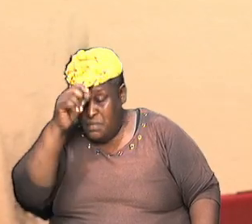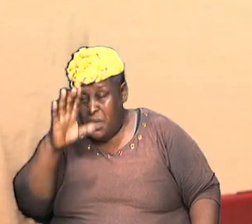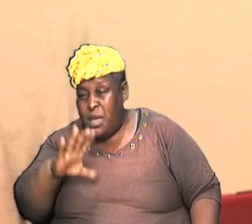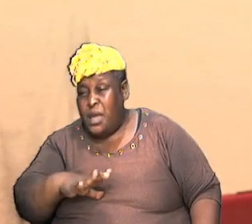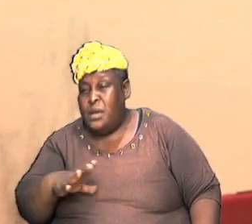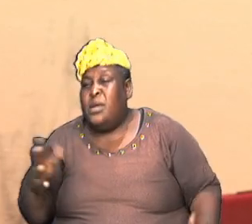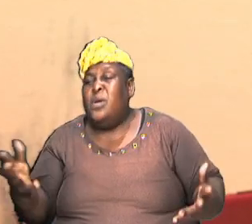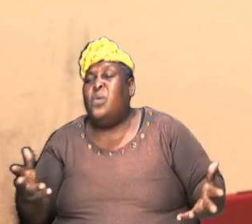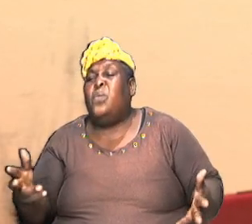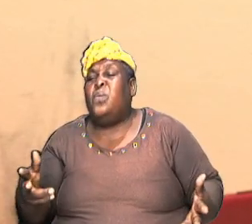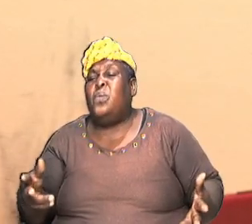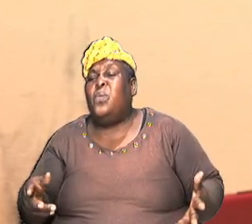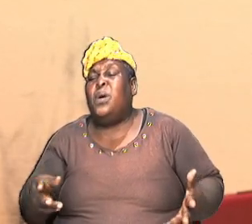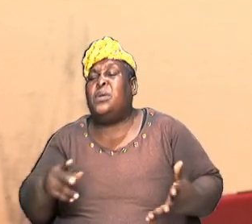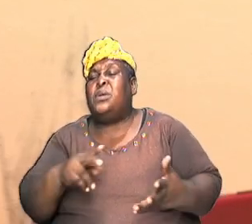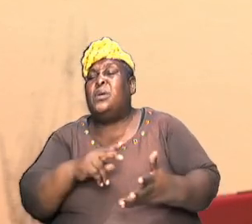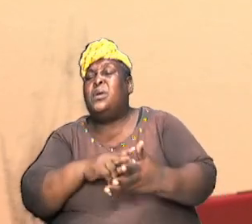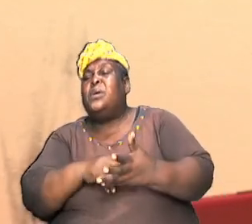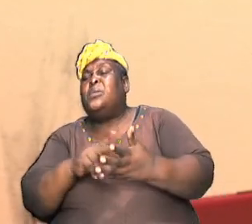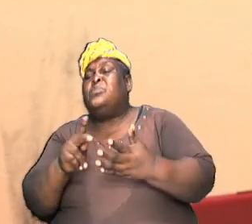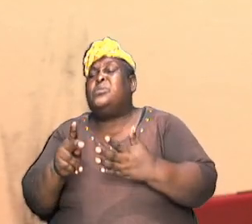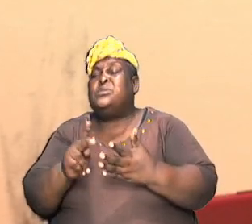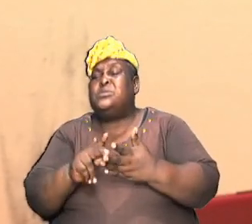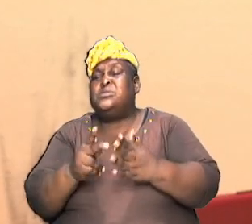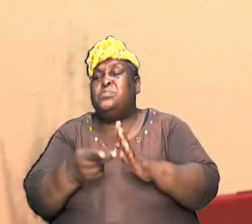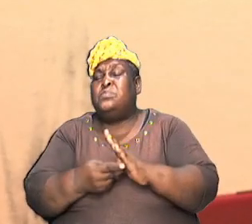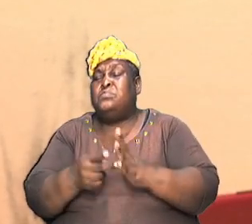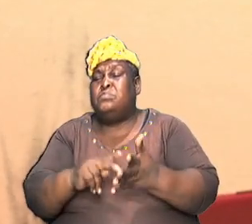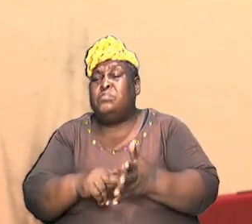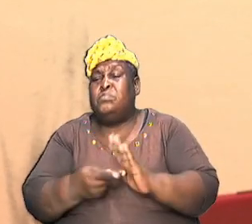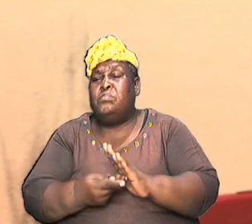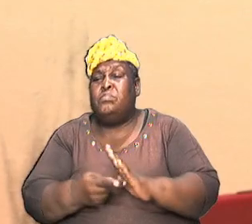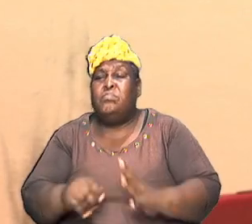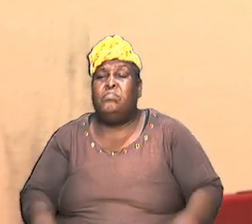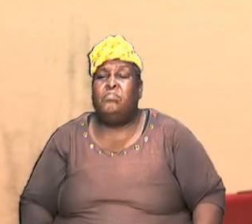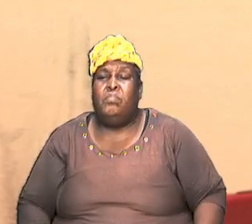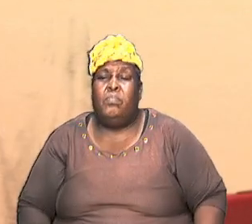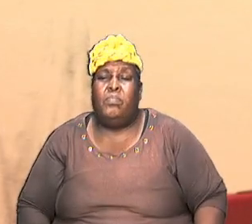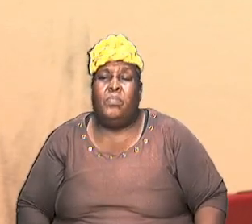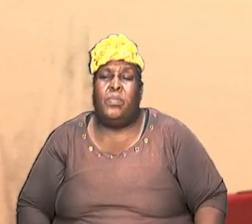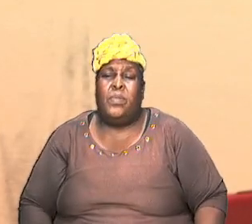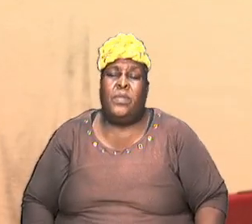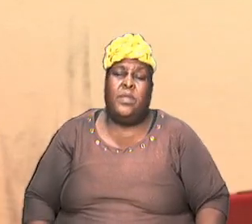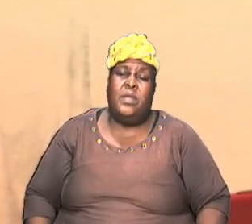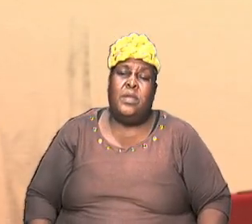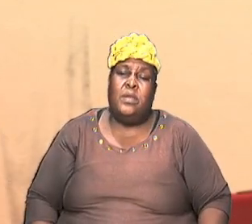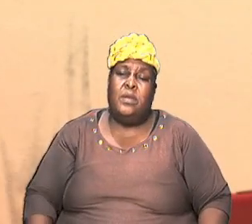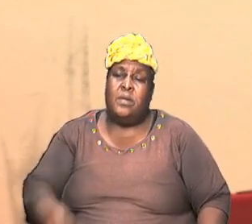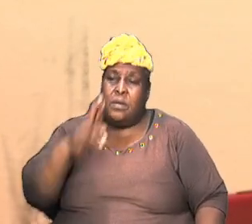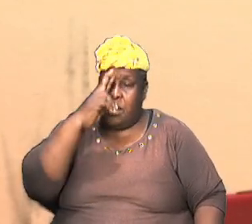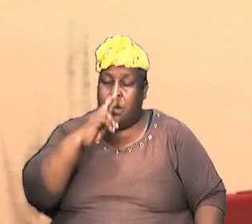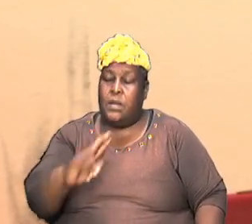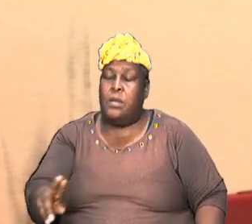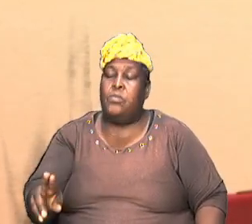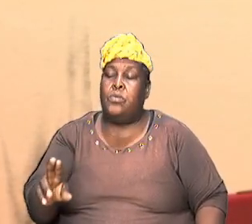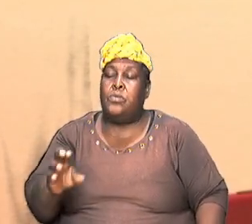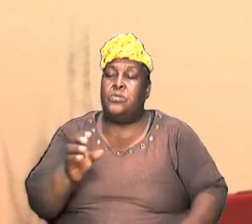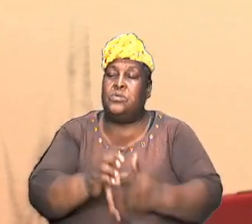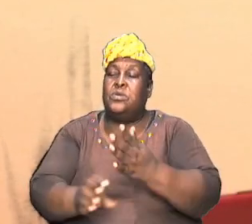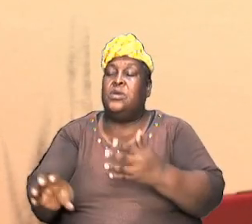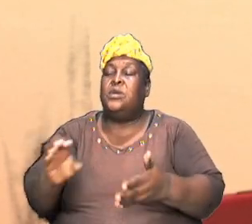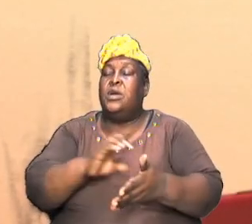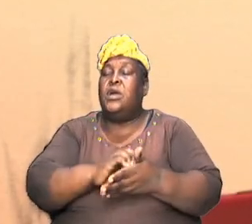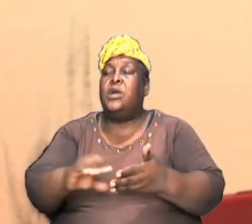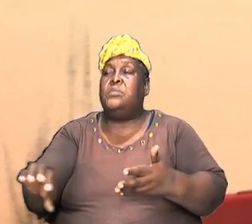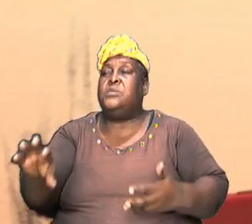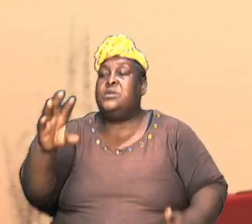let us see a little bit more about this man let us read together from the book of Hebrews brothers and sisters Hebrews chapter number 7 and we can